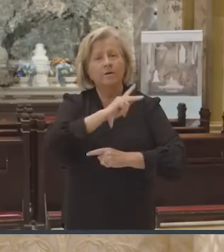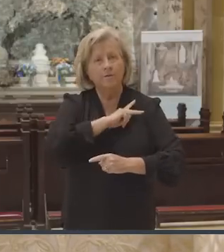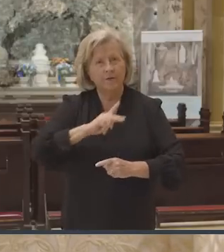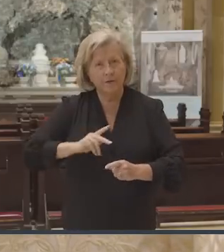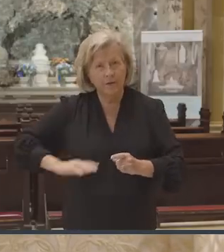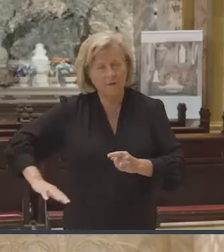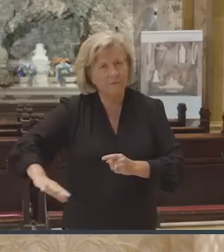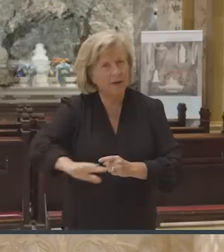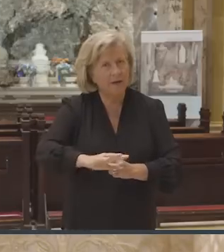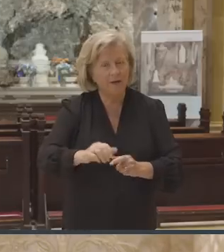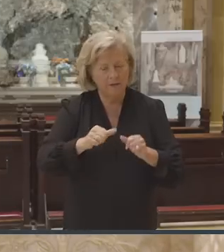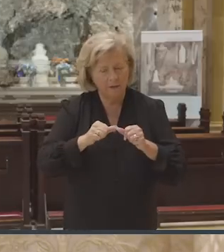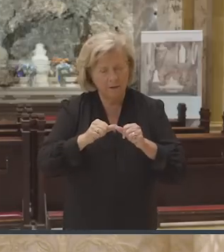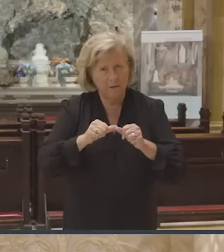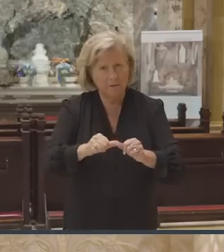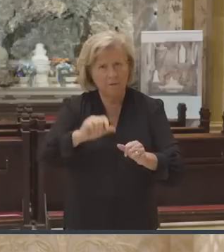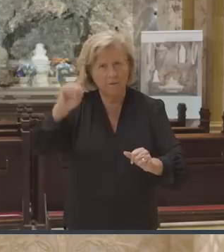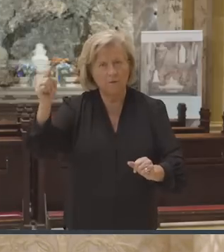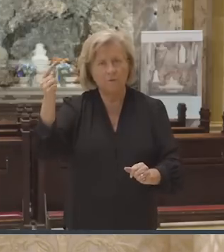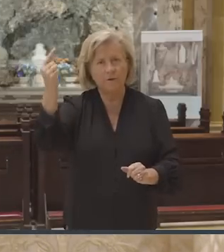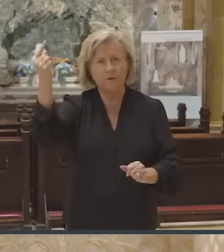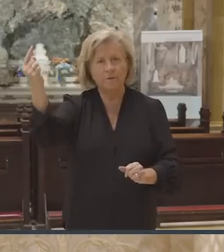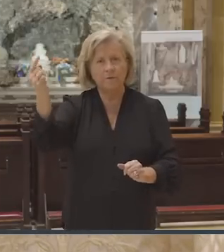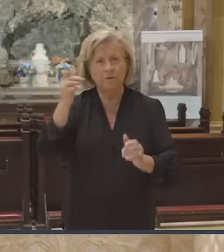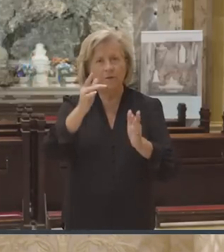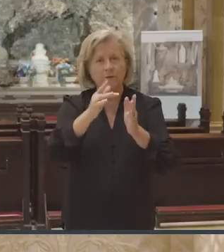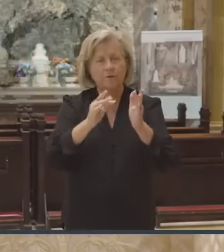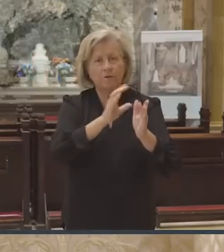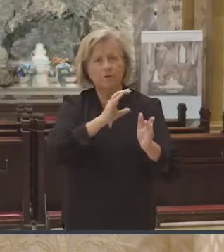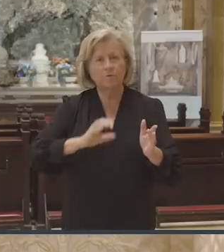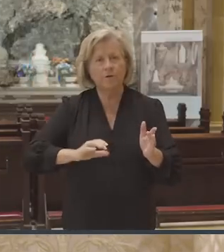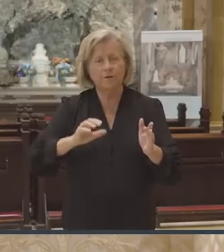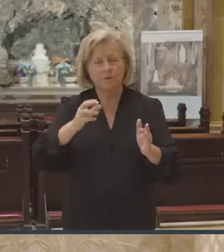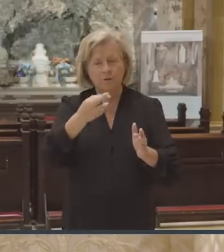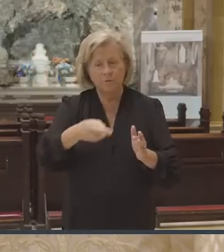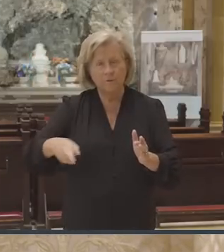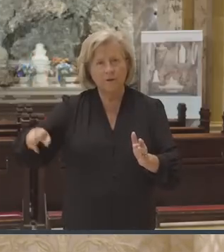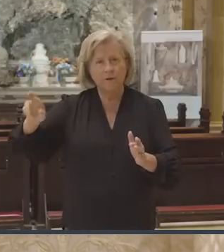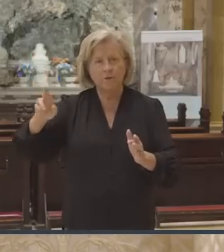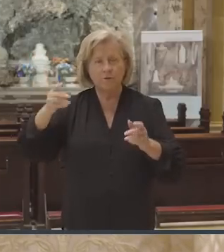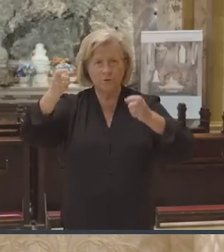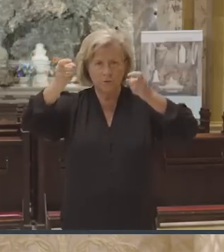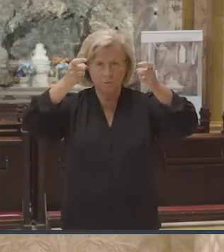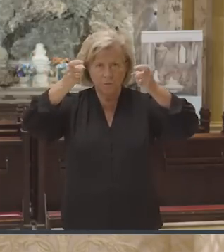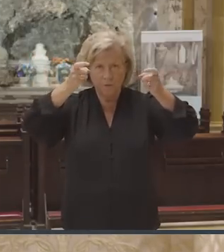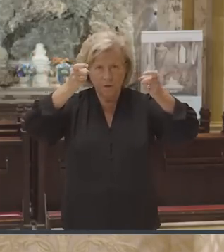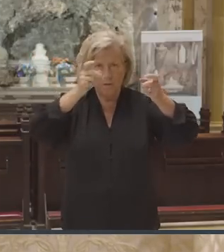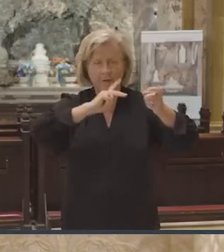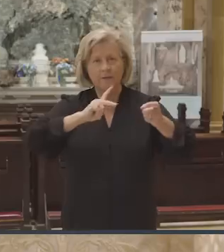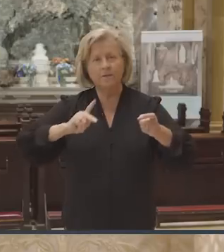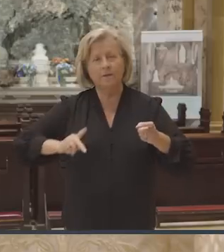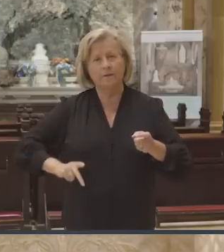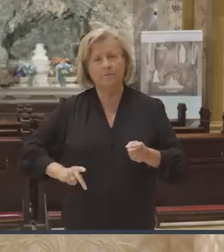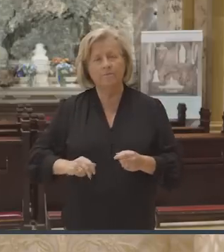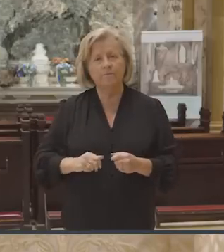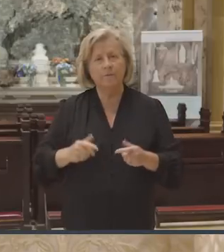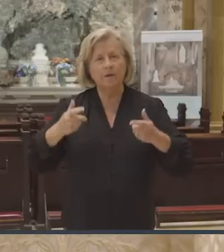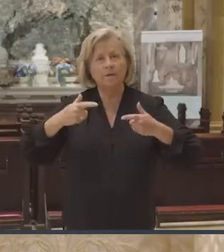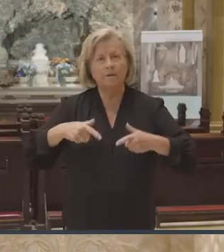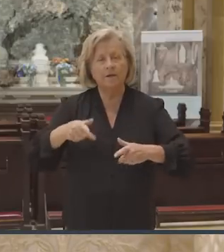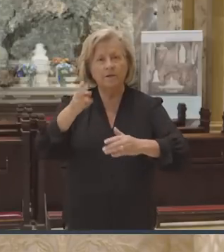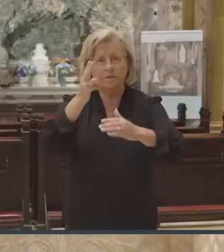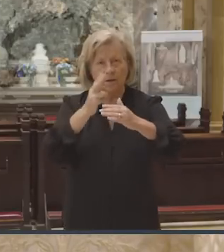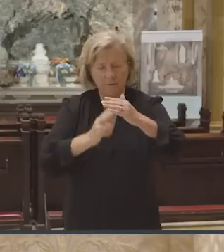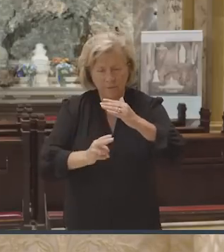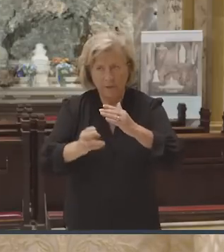God lasts forever, and Jesus Christ reigns supreme as King of heaven and earth. Let us humbly